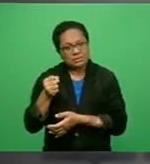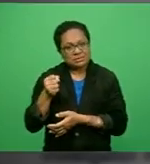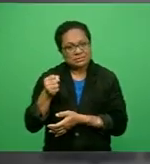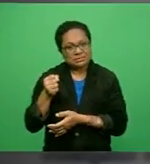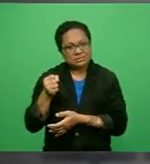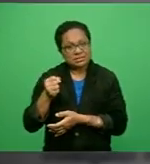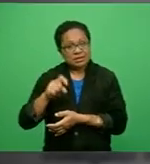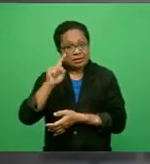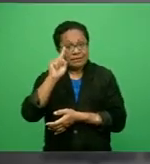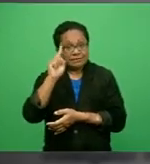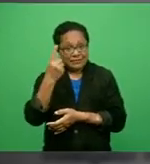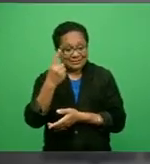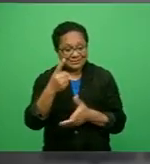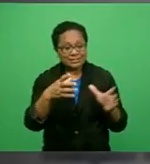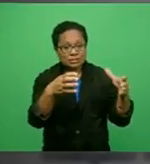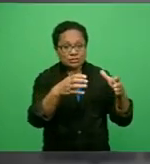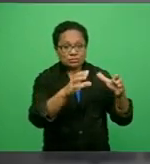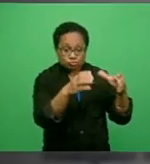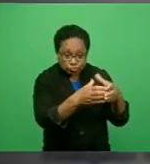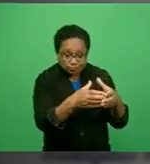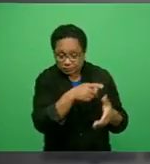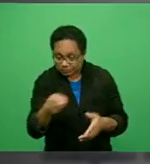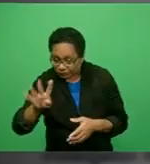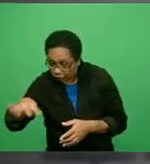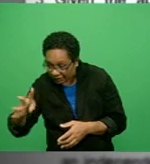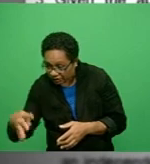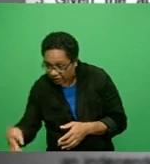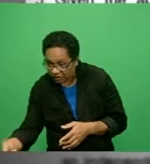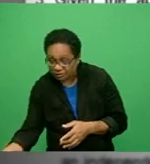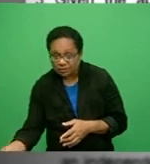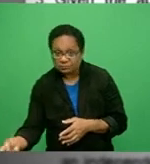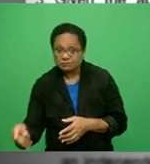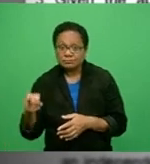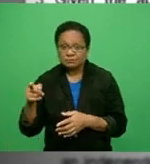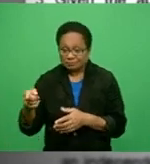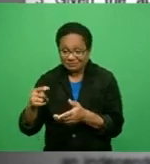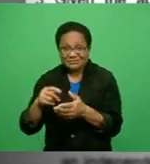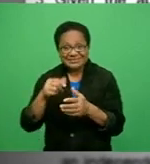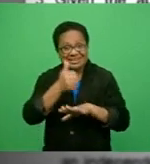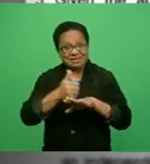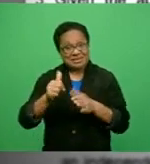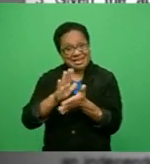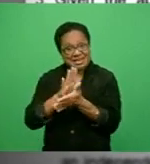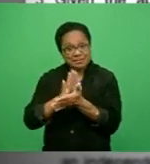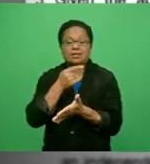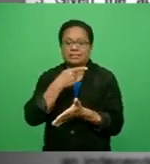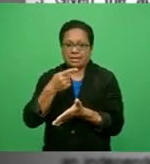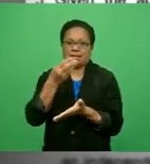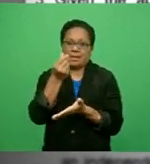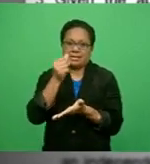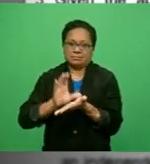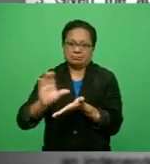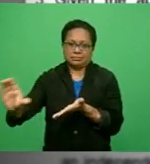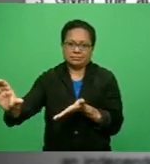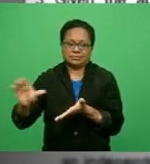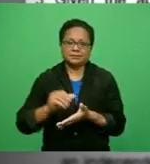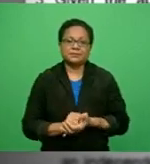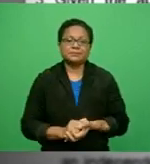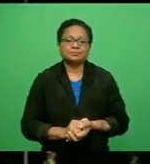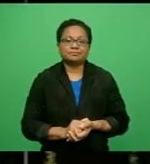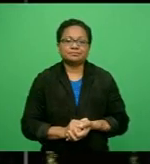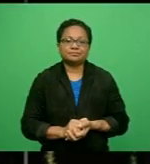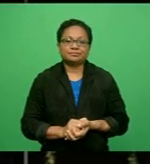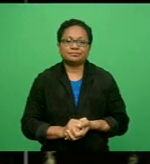an independent investigation is carried out that meets the satisfaction of the Fijian government. Edwin Nand, FBC